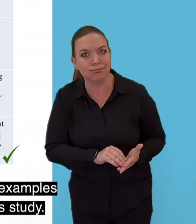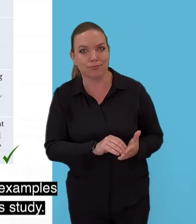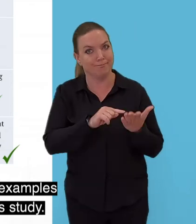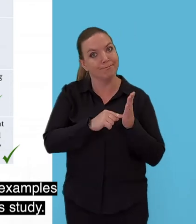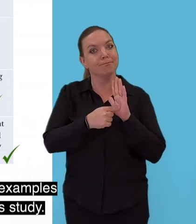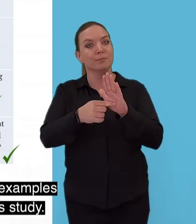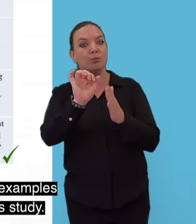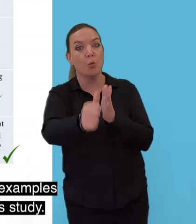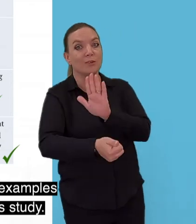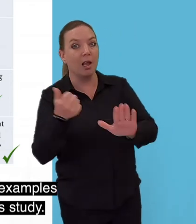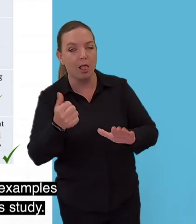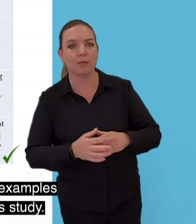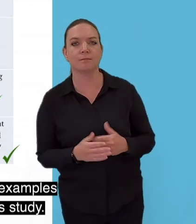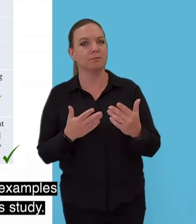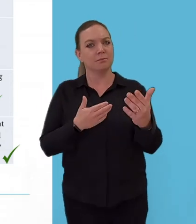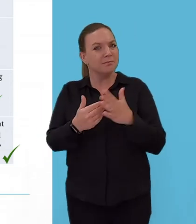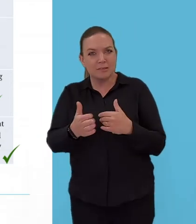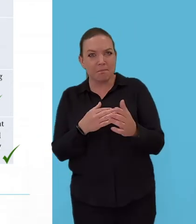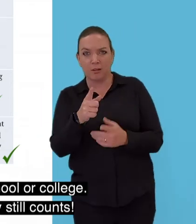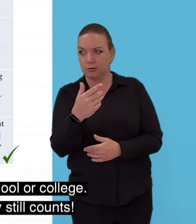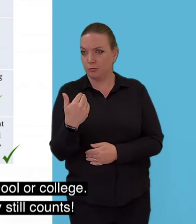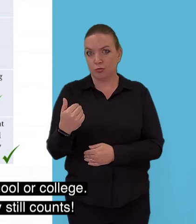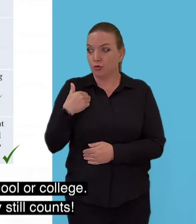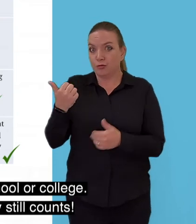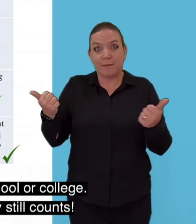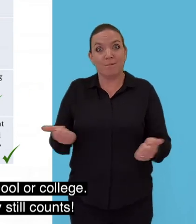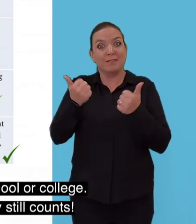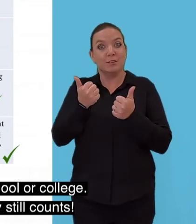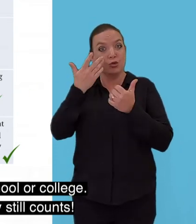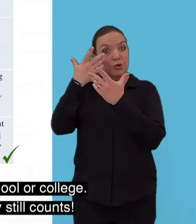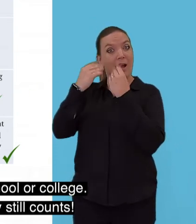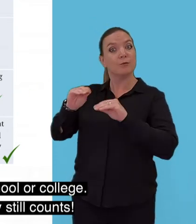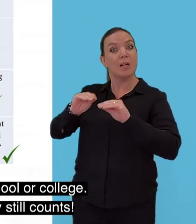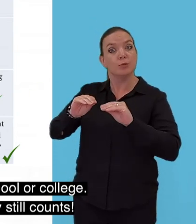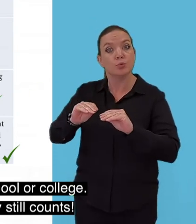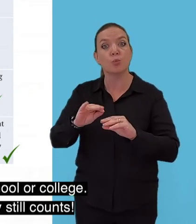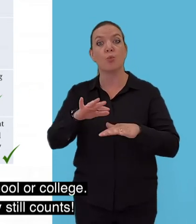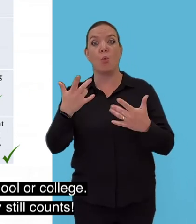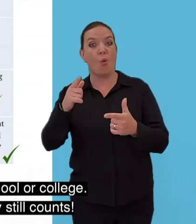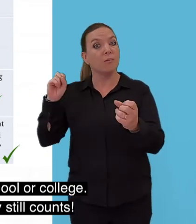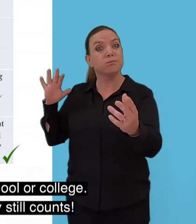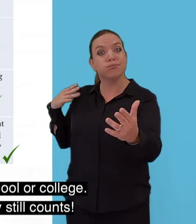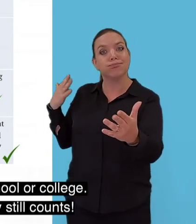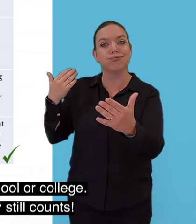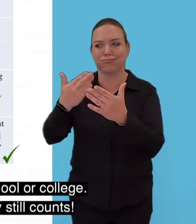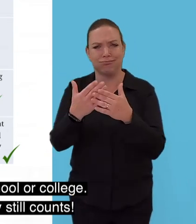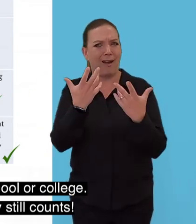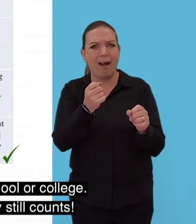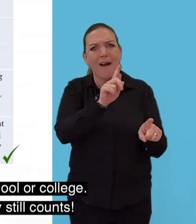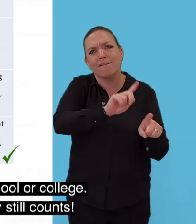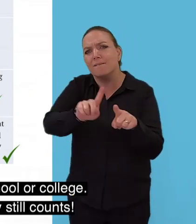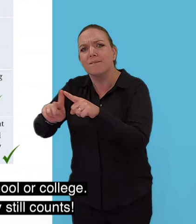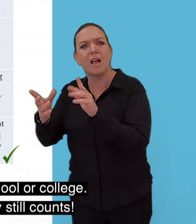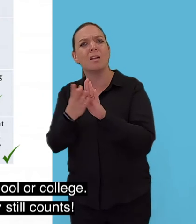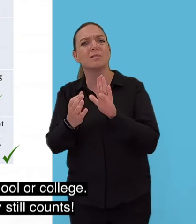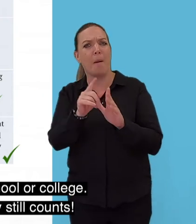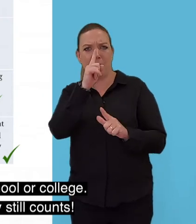examples that you can draw upon from previous study. Remember this does not have to be from school or college. If you've